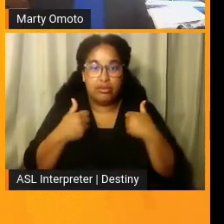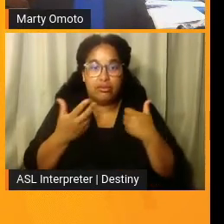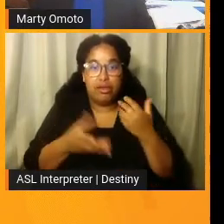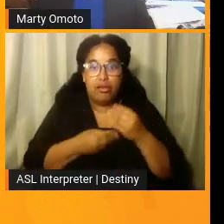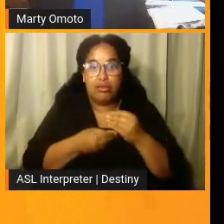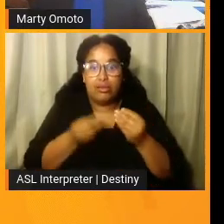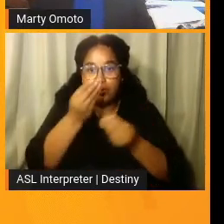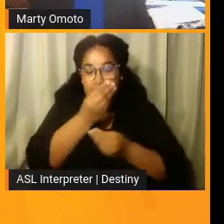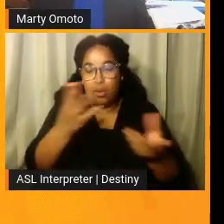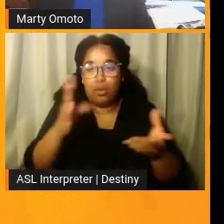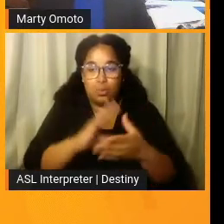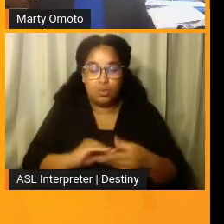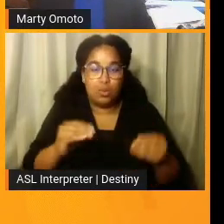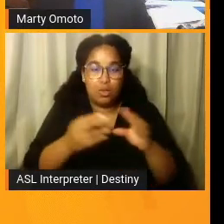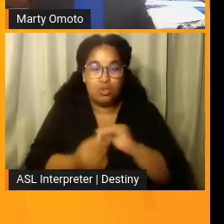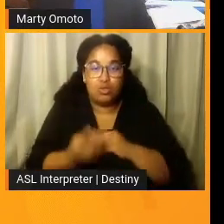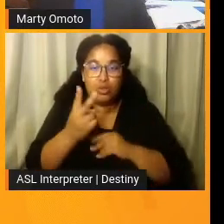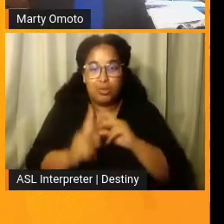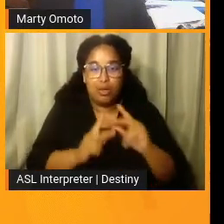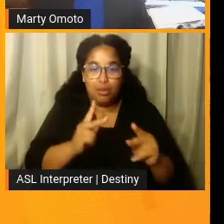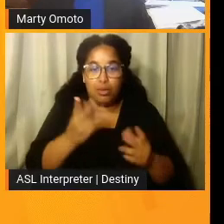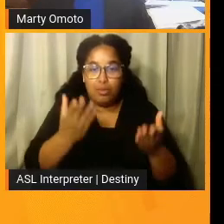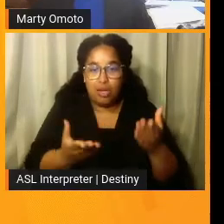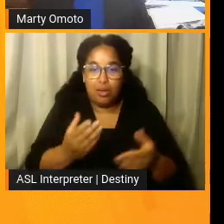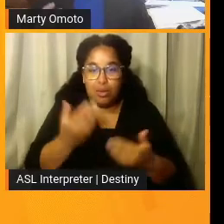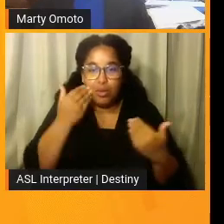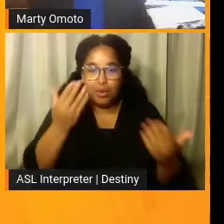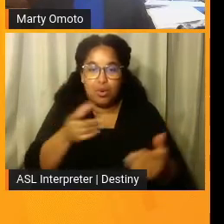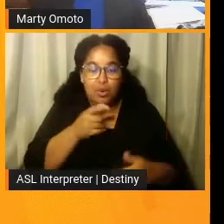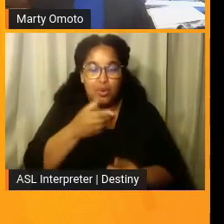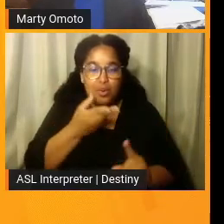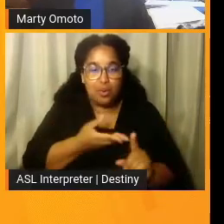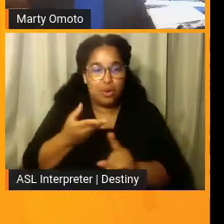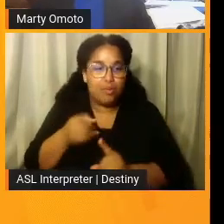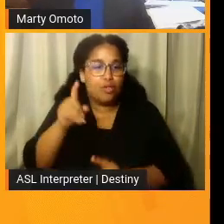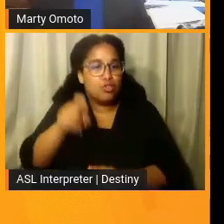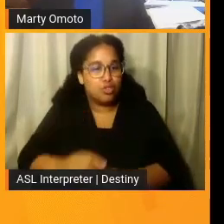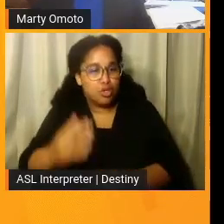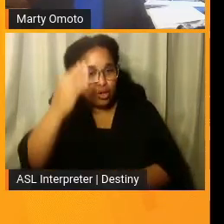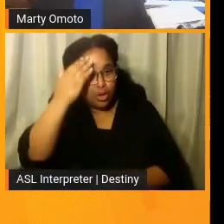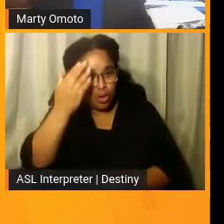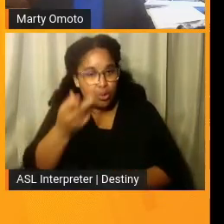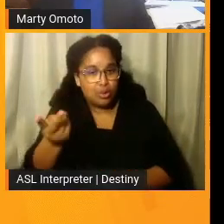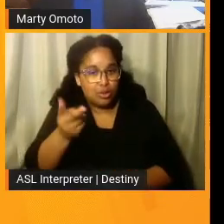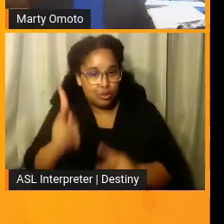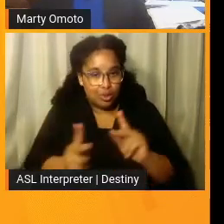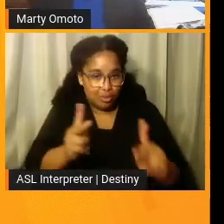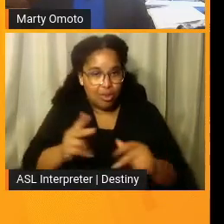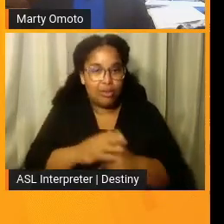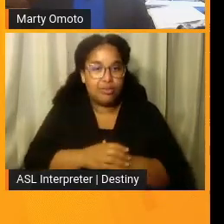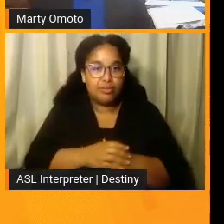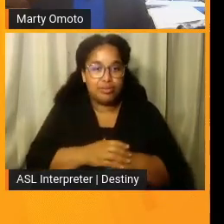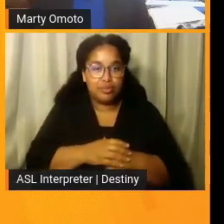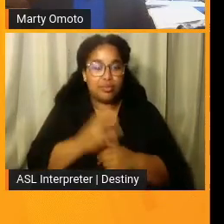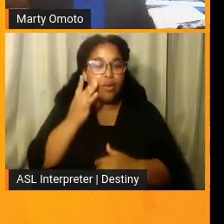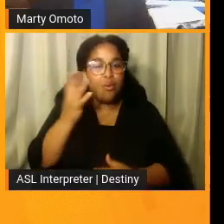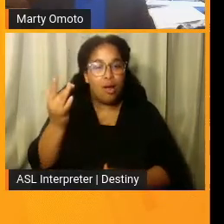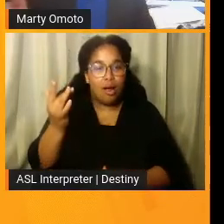are two individuals who you may not know who they are, but you should, um, because